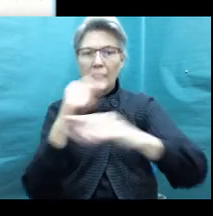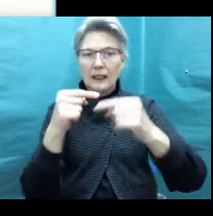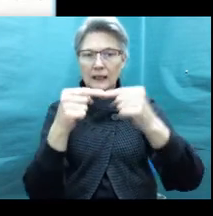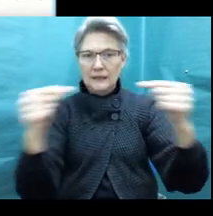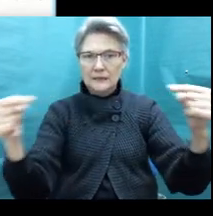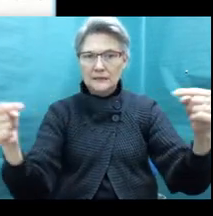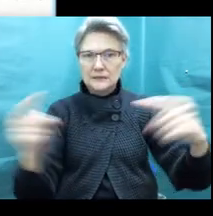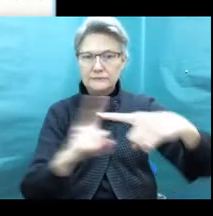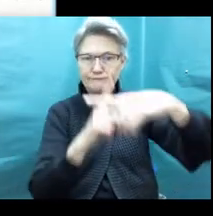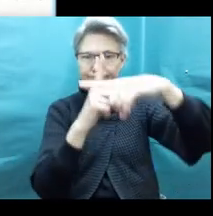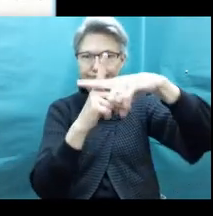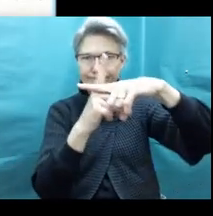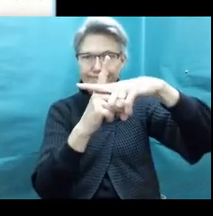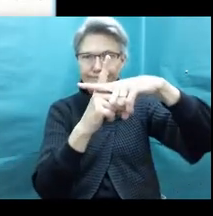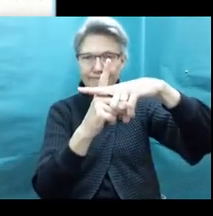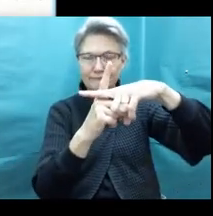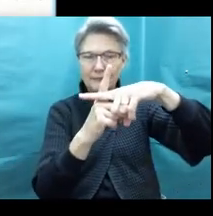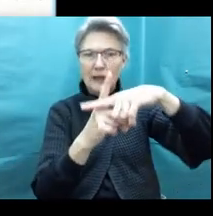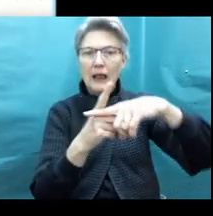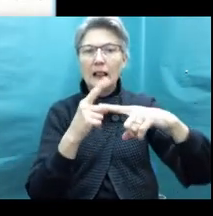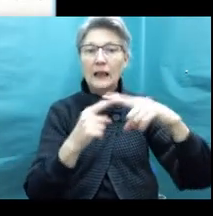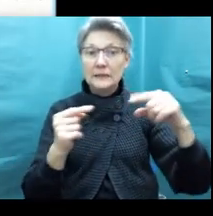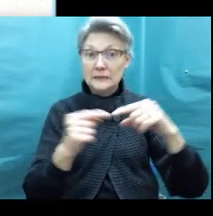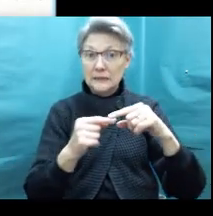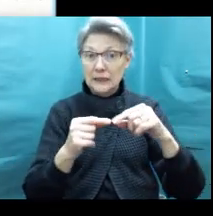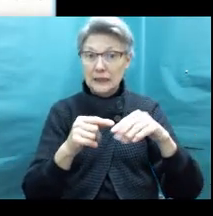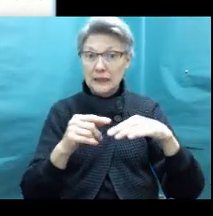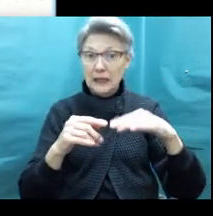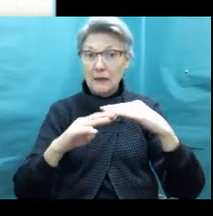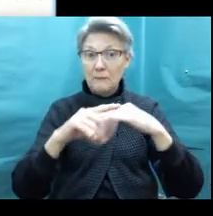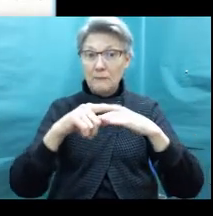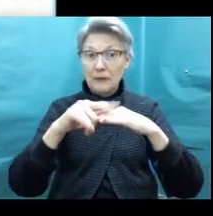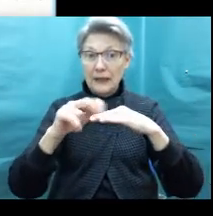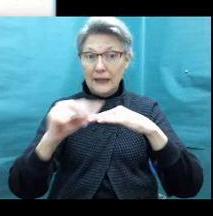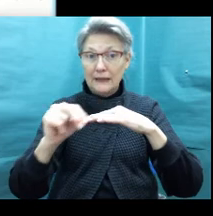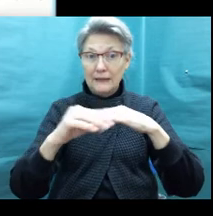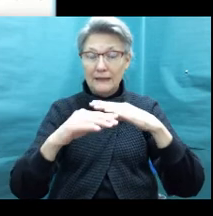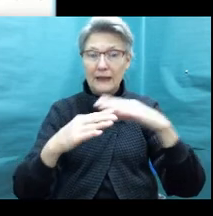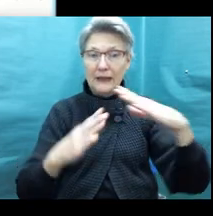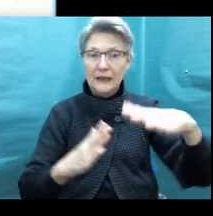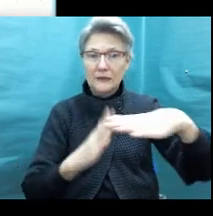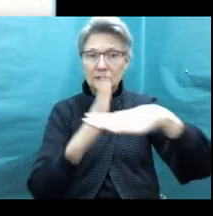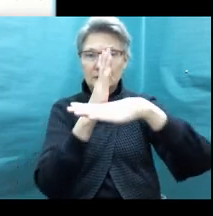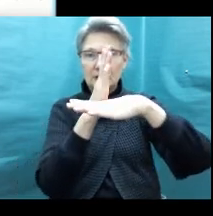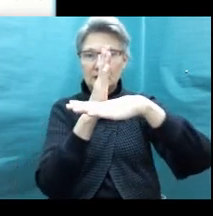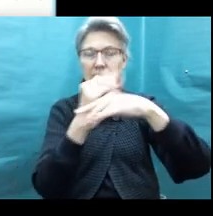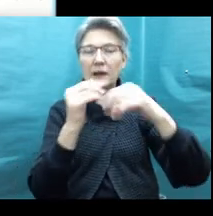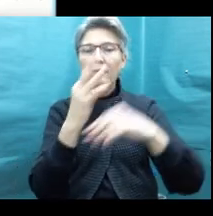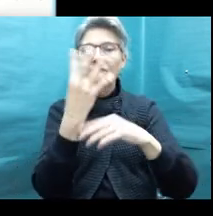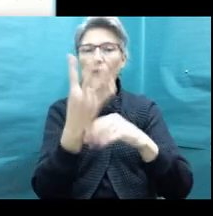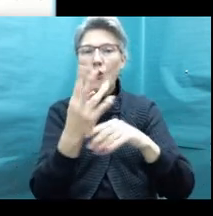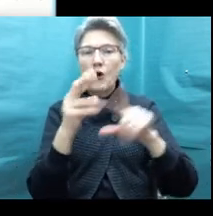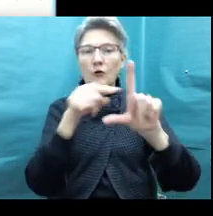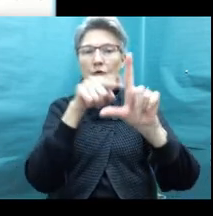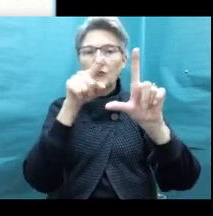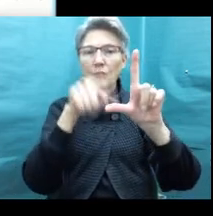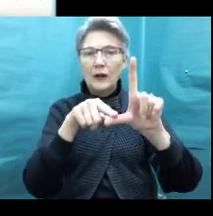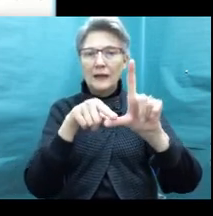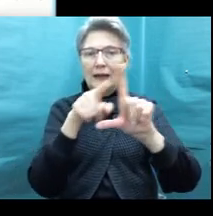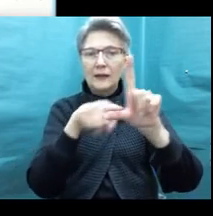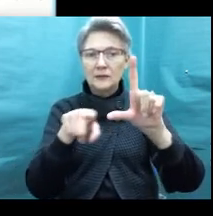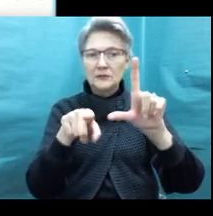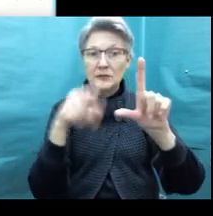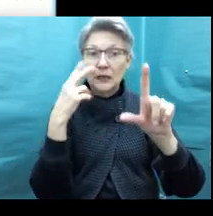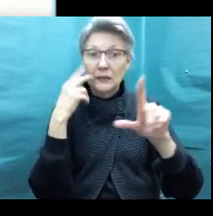lines are lines in a plane that intersect to form four right angles. So I noticed this